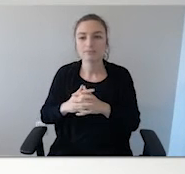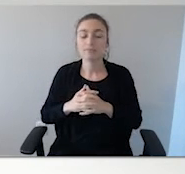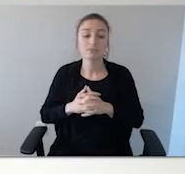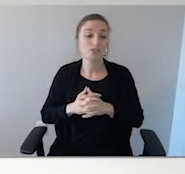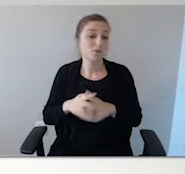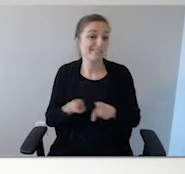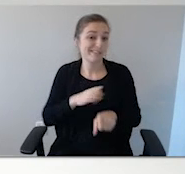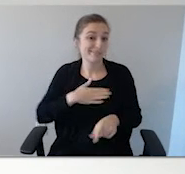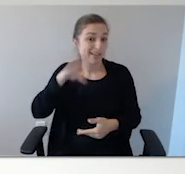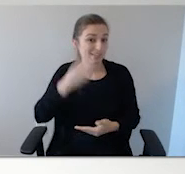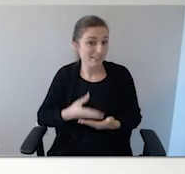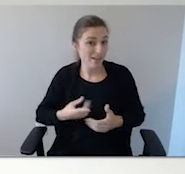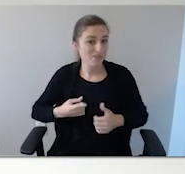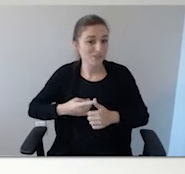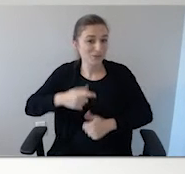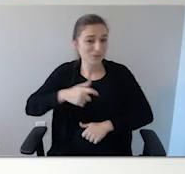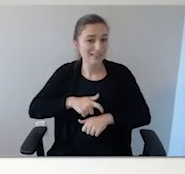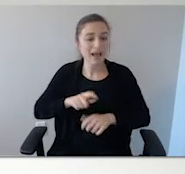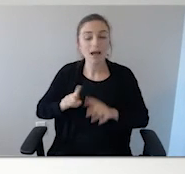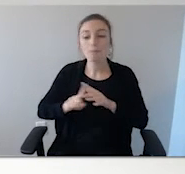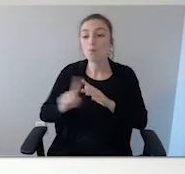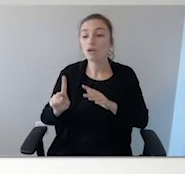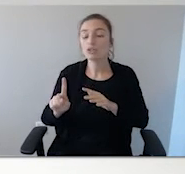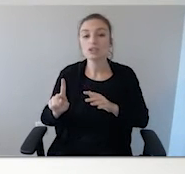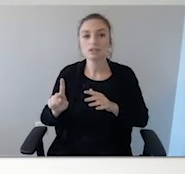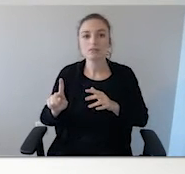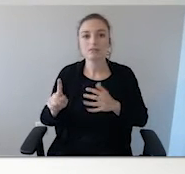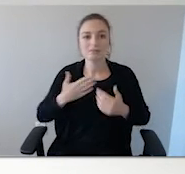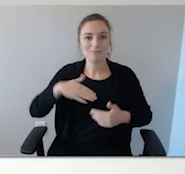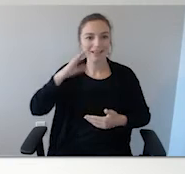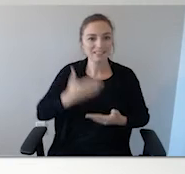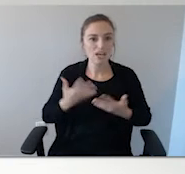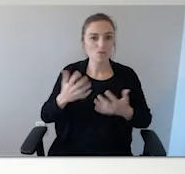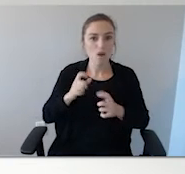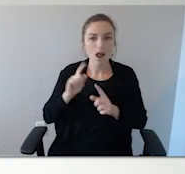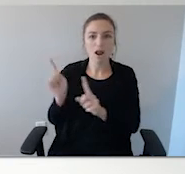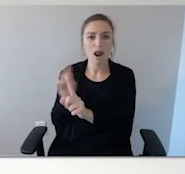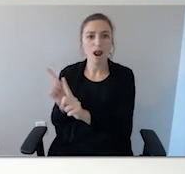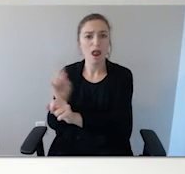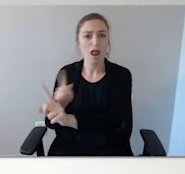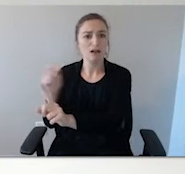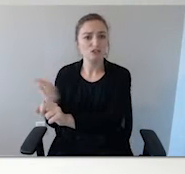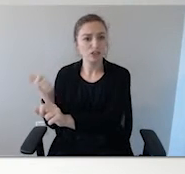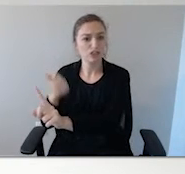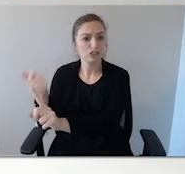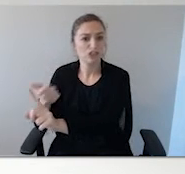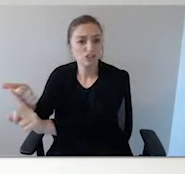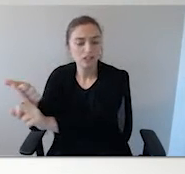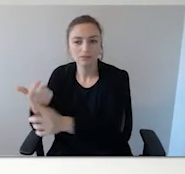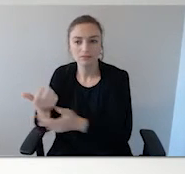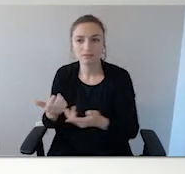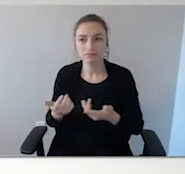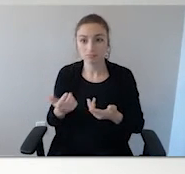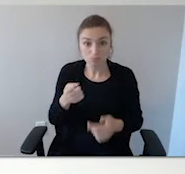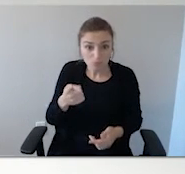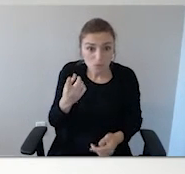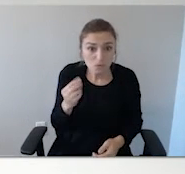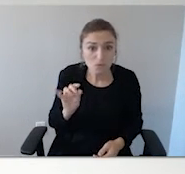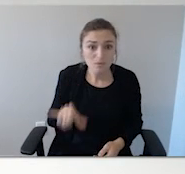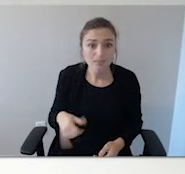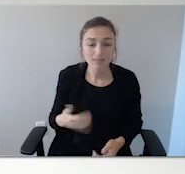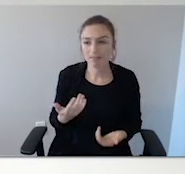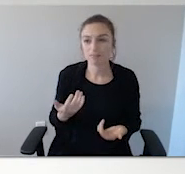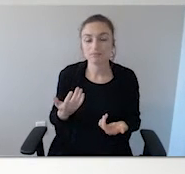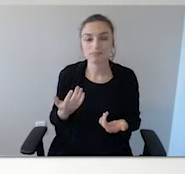And like my son, the first time he wandered, he wanted to be chased. So, we chase them. We have to. So,